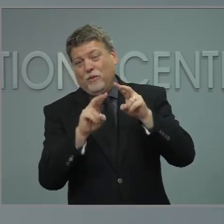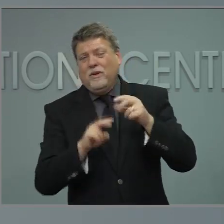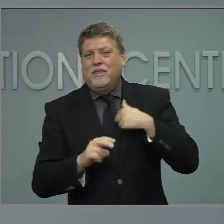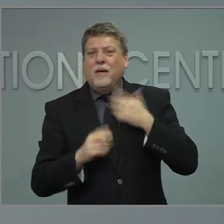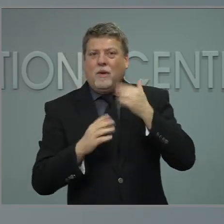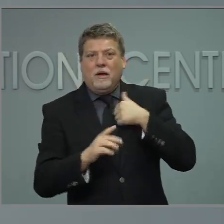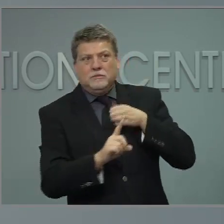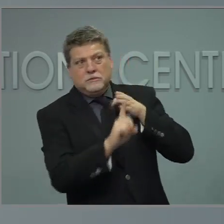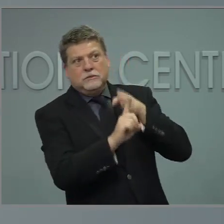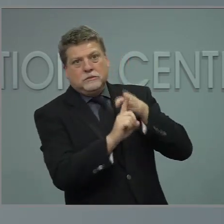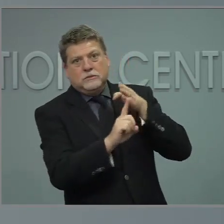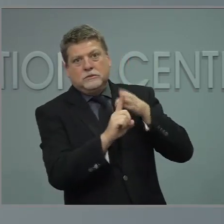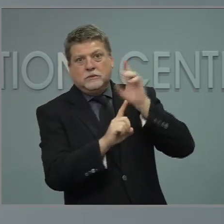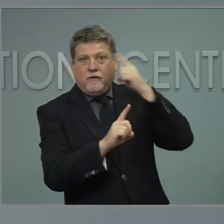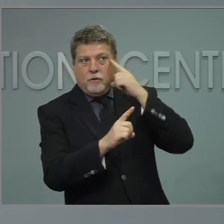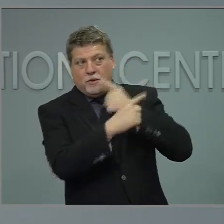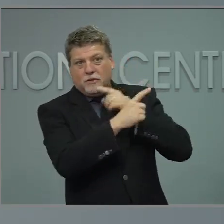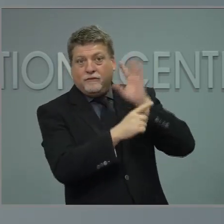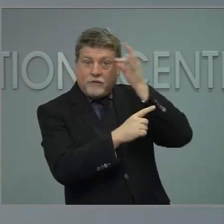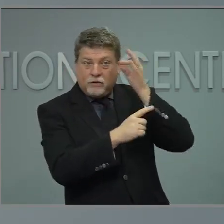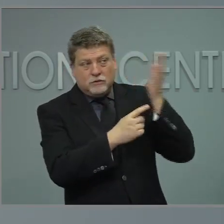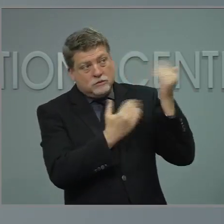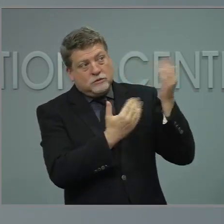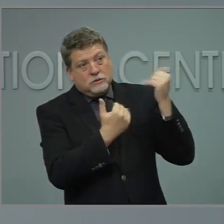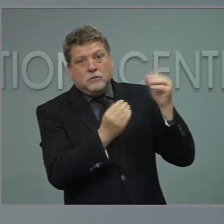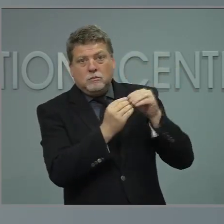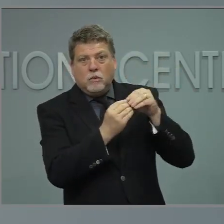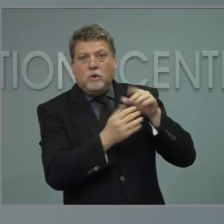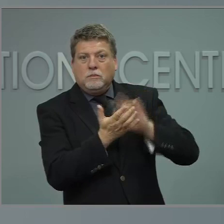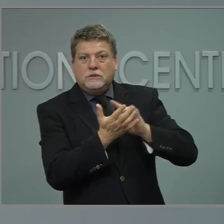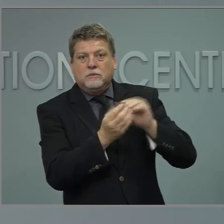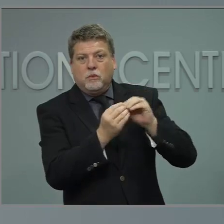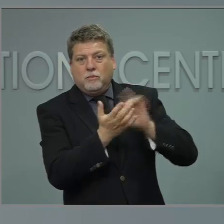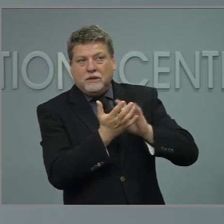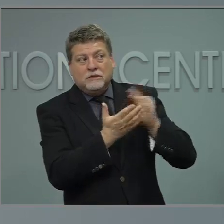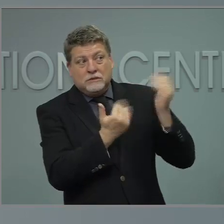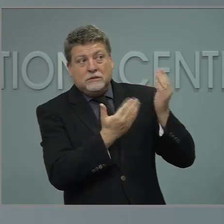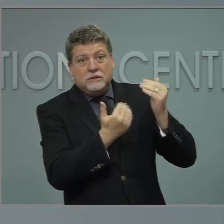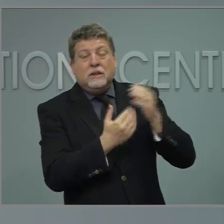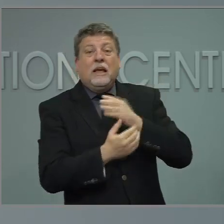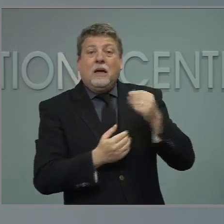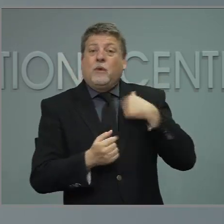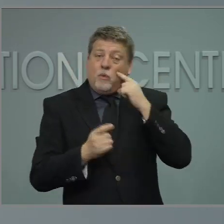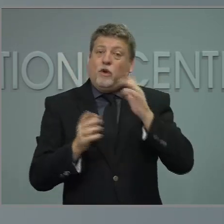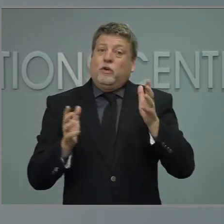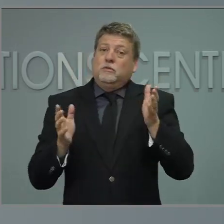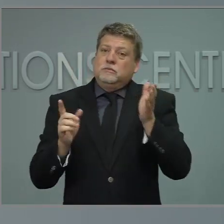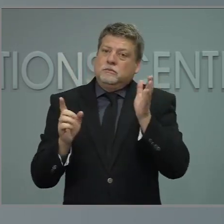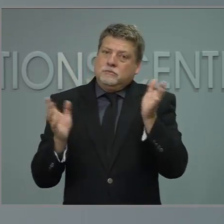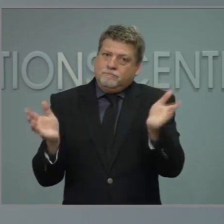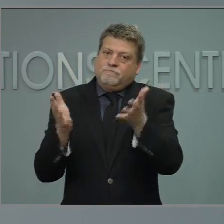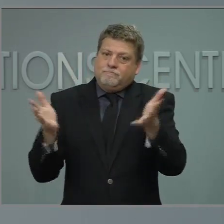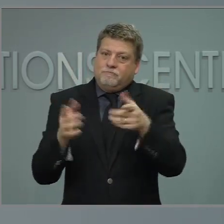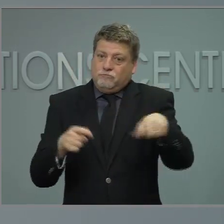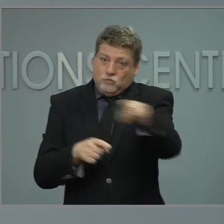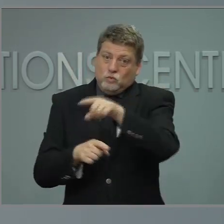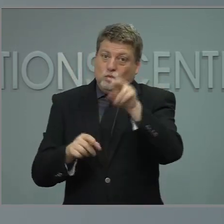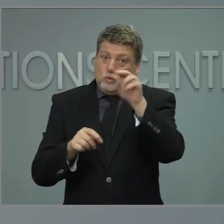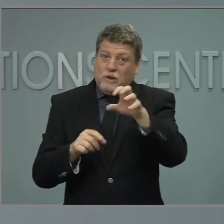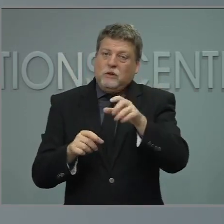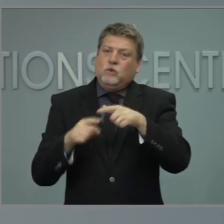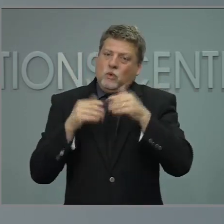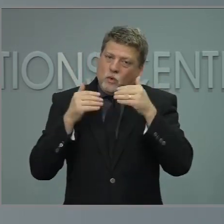why we will be encouraging people who are hesitant about this vaccine to get vaccinated so we can get to normal